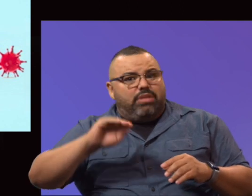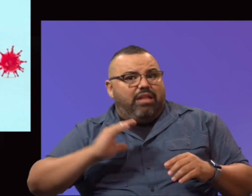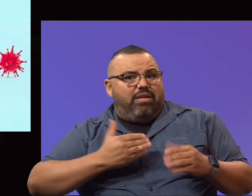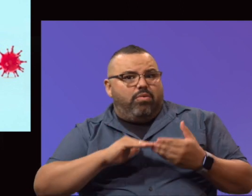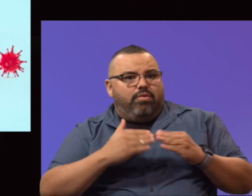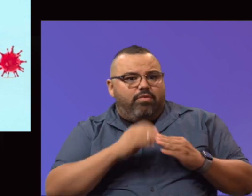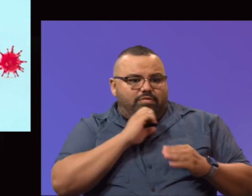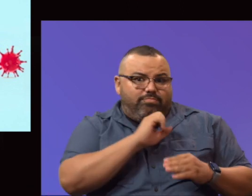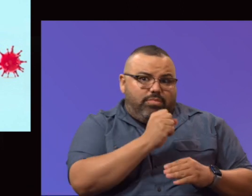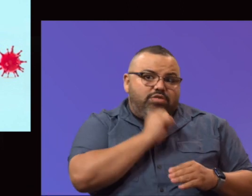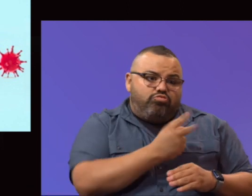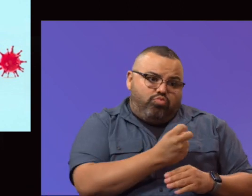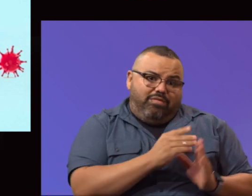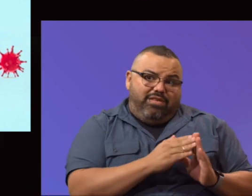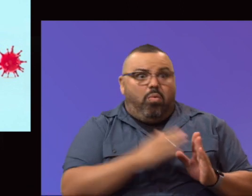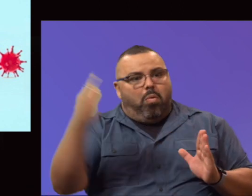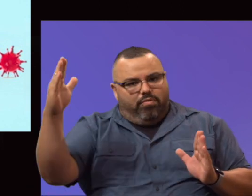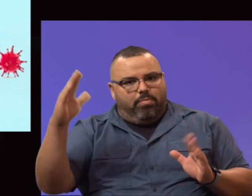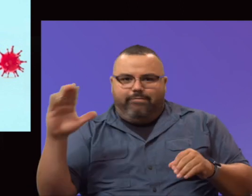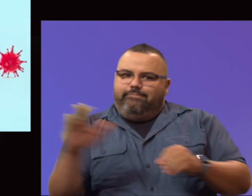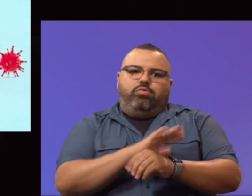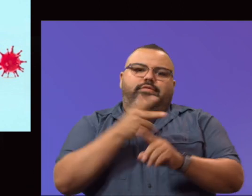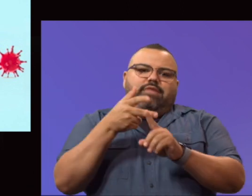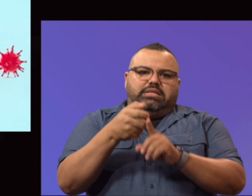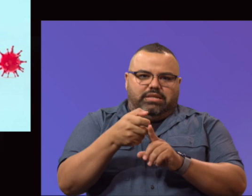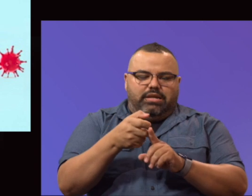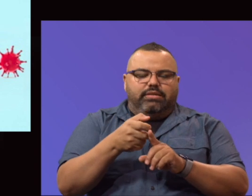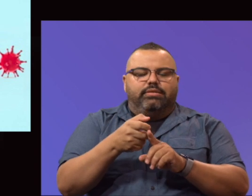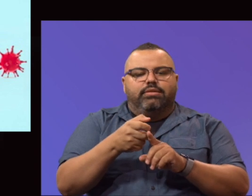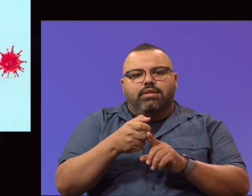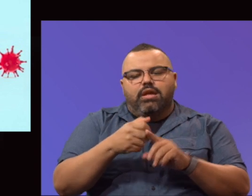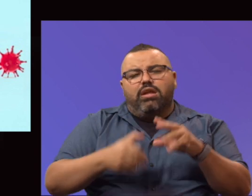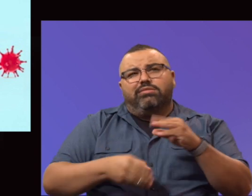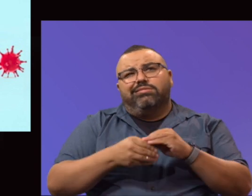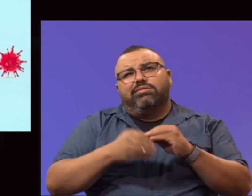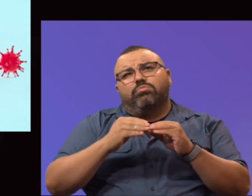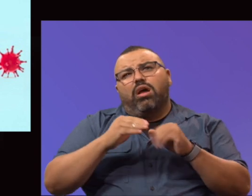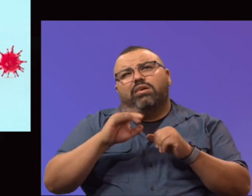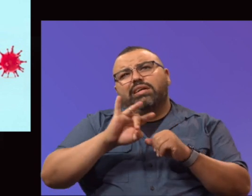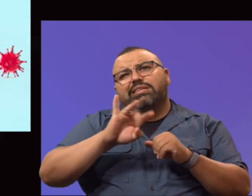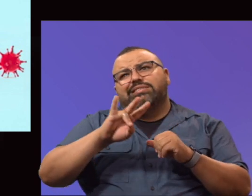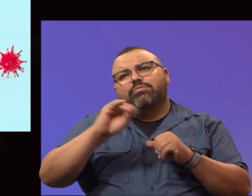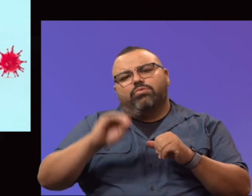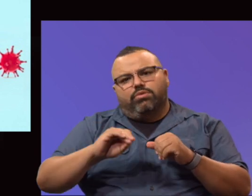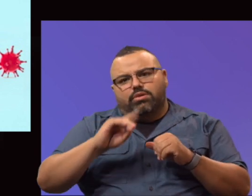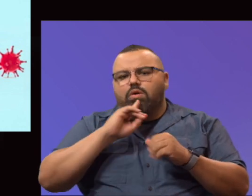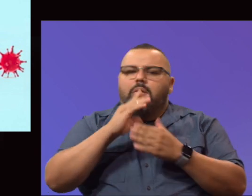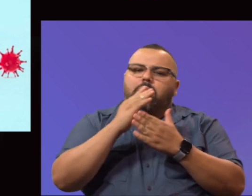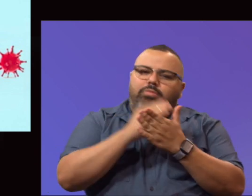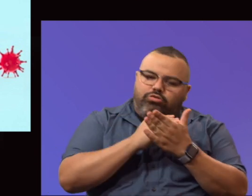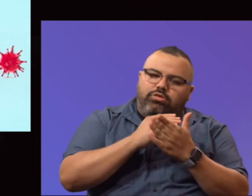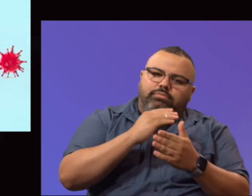community, age 12 and over, that is fully vaccinated. And an additional just under 87 percent are partially